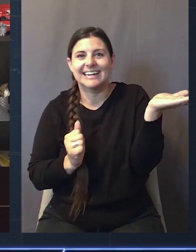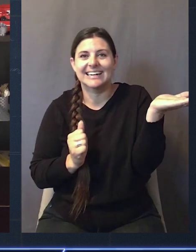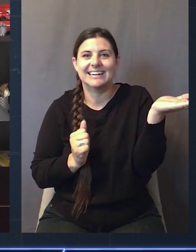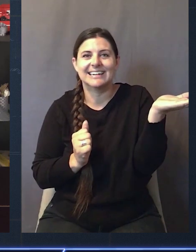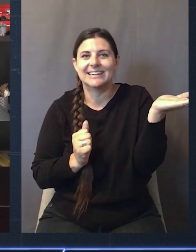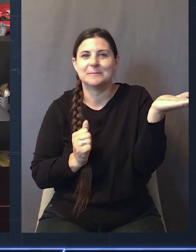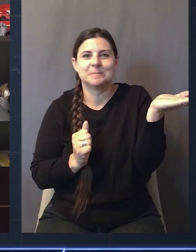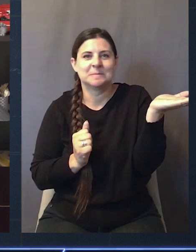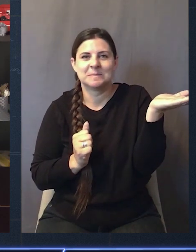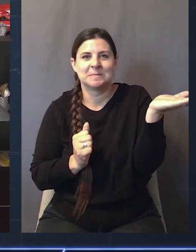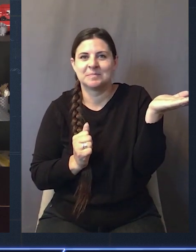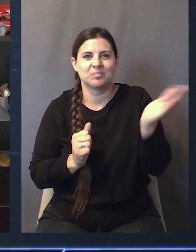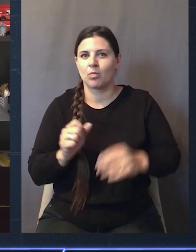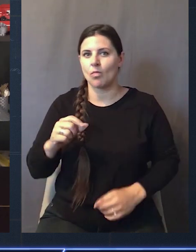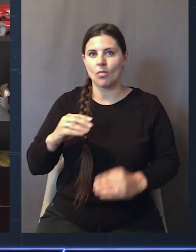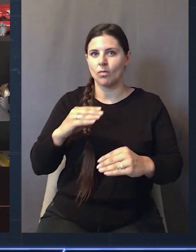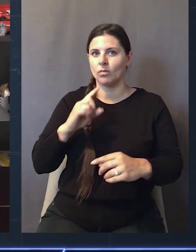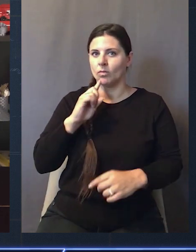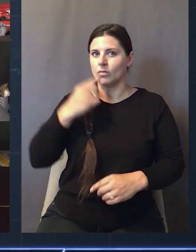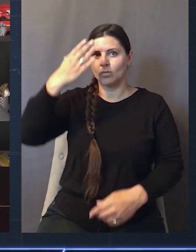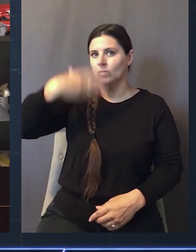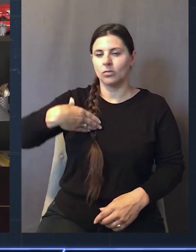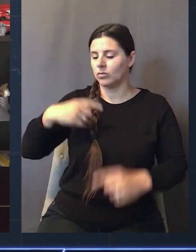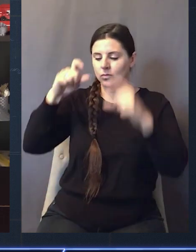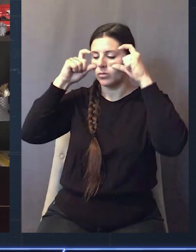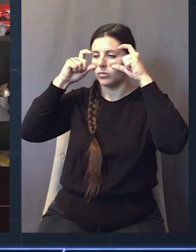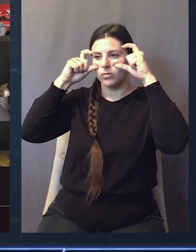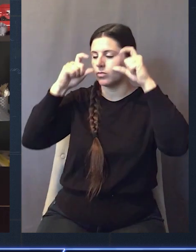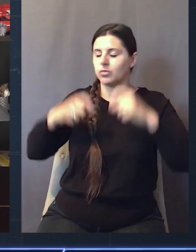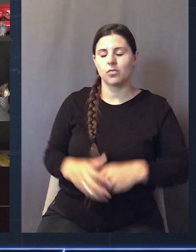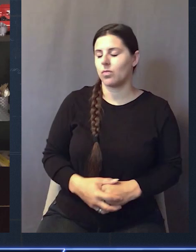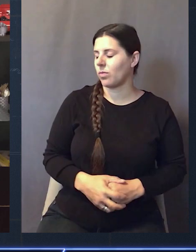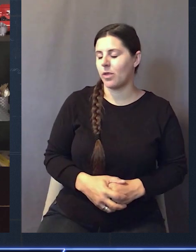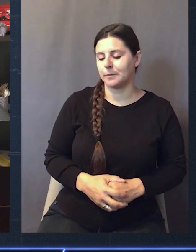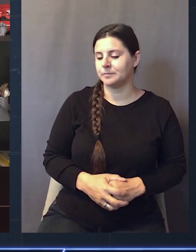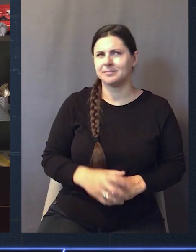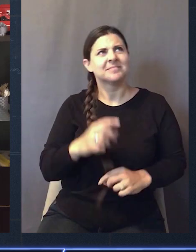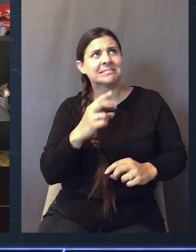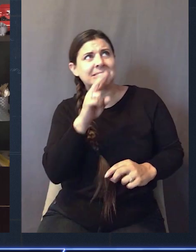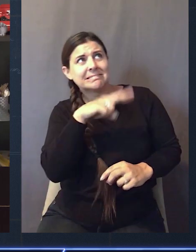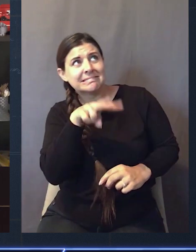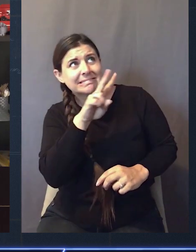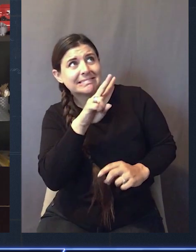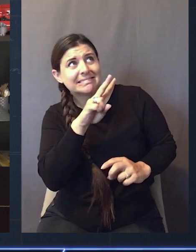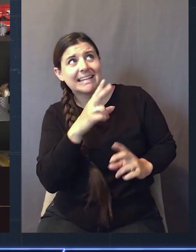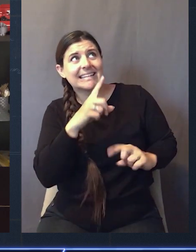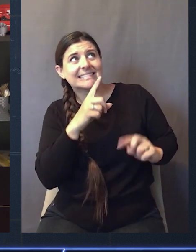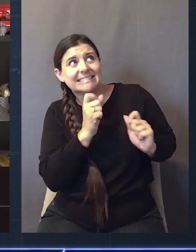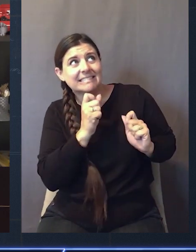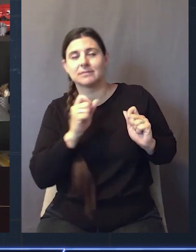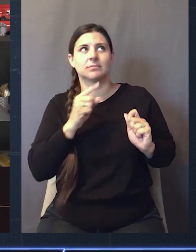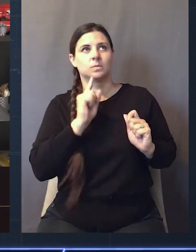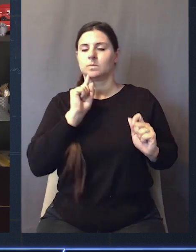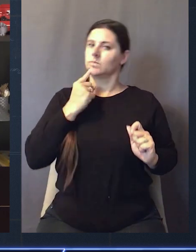let me off with a warning. He's not buying it. He's behind the Ray-Ban. So I can't quite get